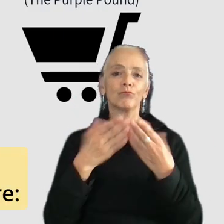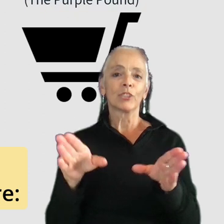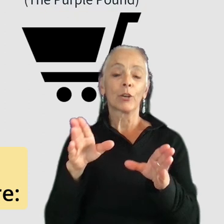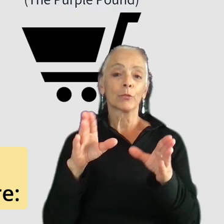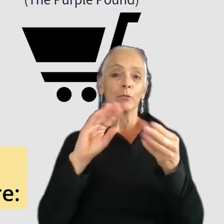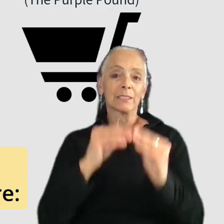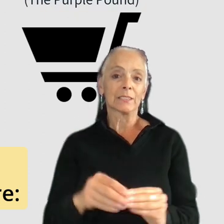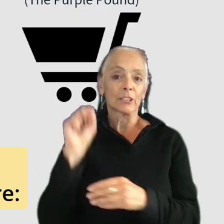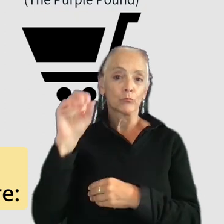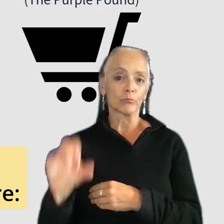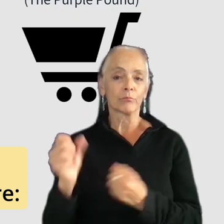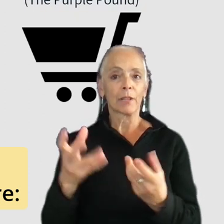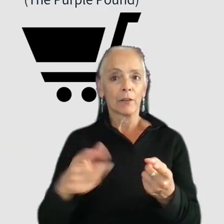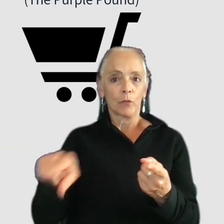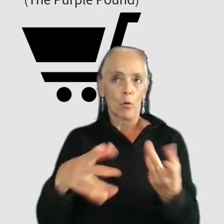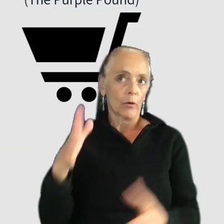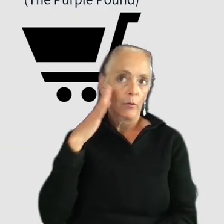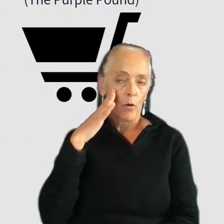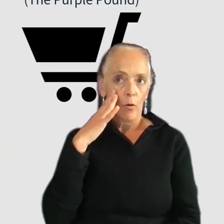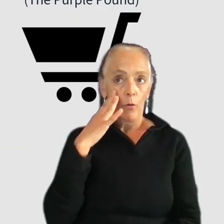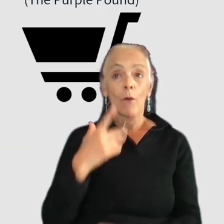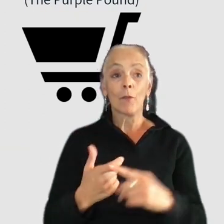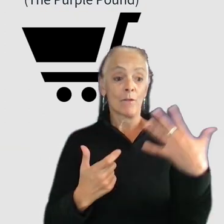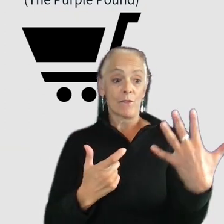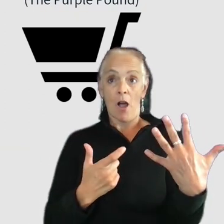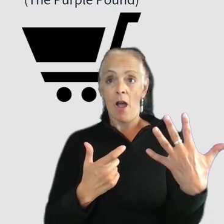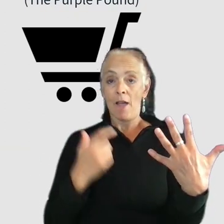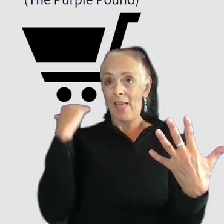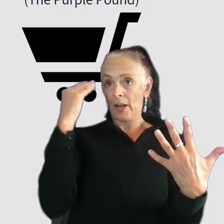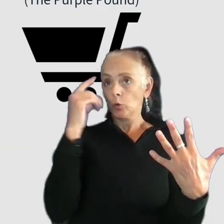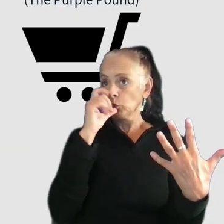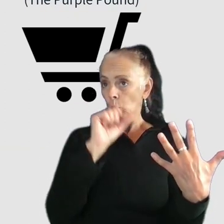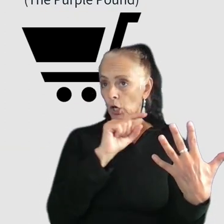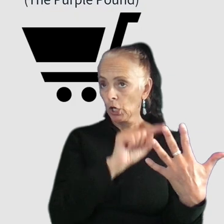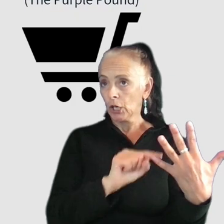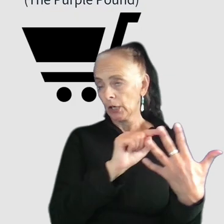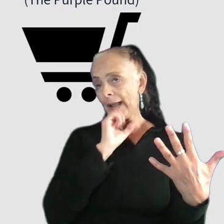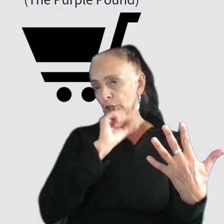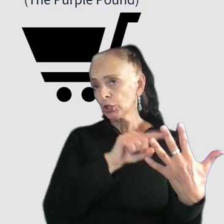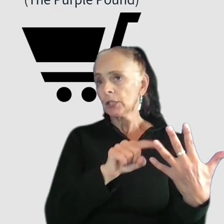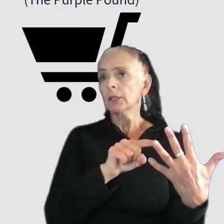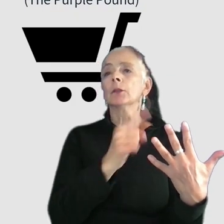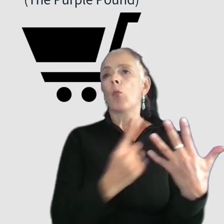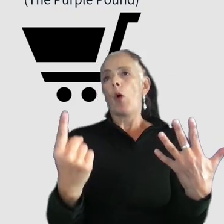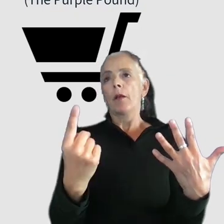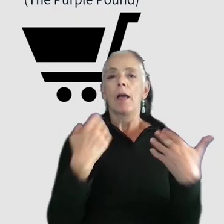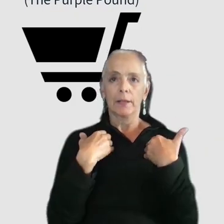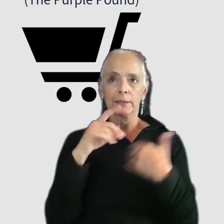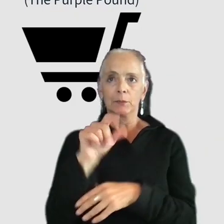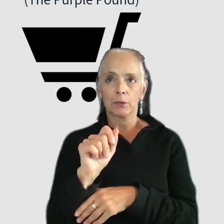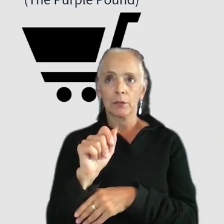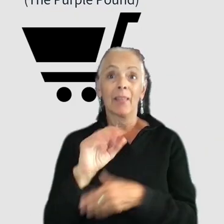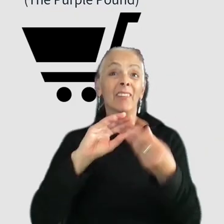that many of you may have heard before. One in five working age adults in the world have some kind of disability and the number of people with a